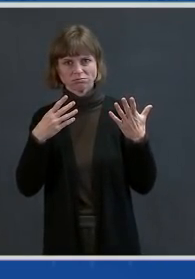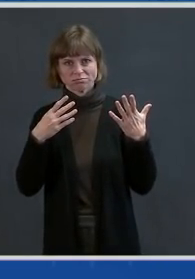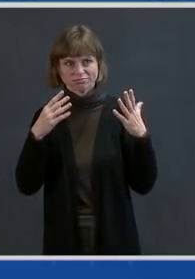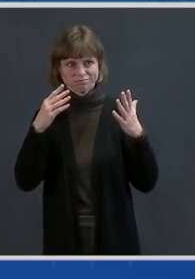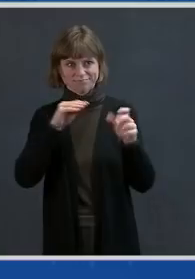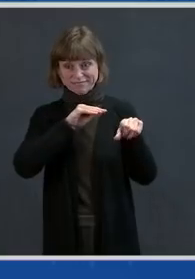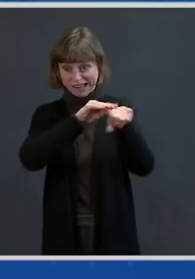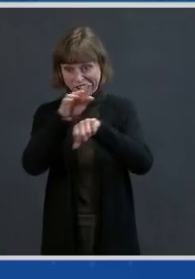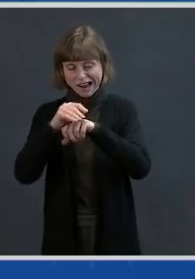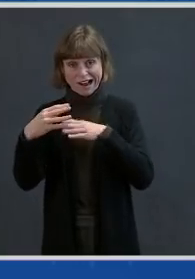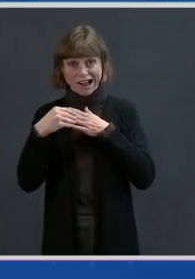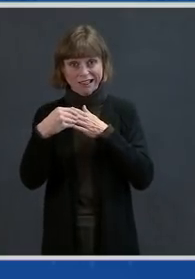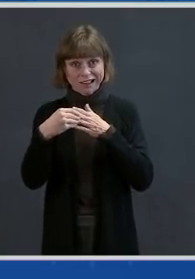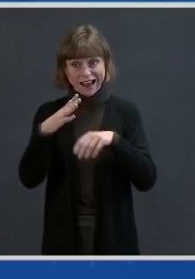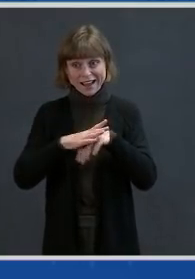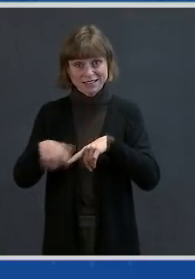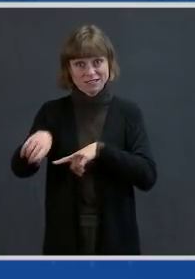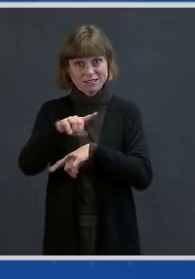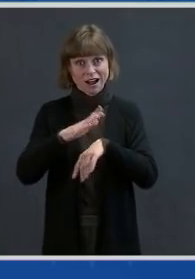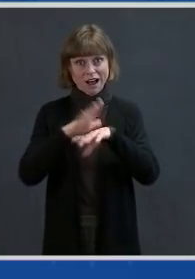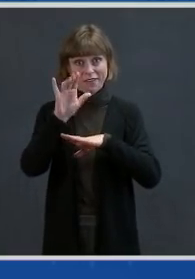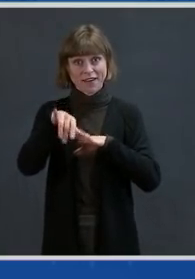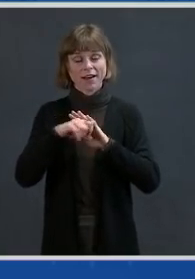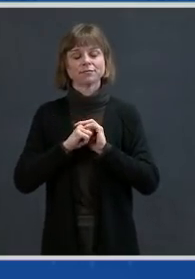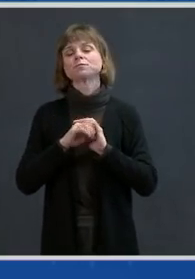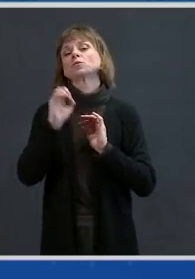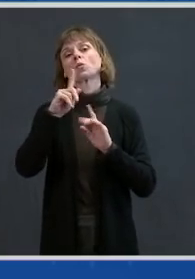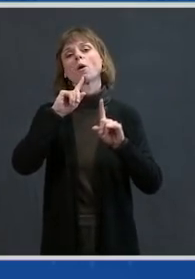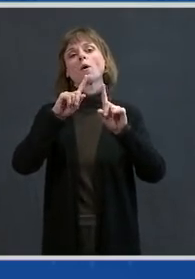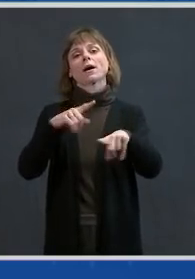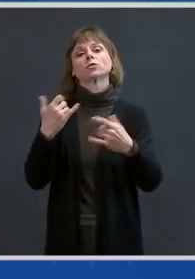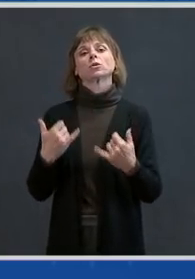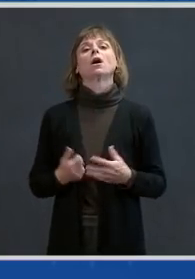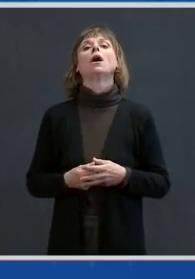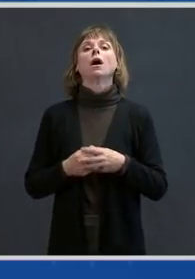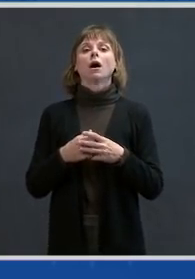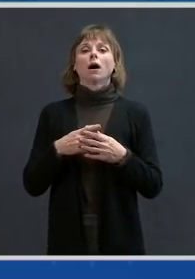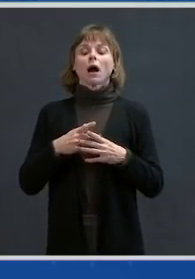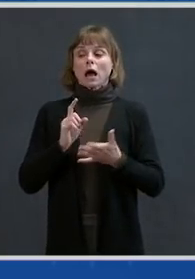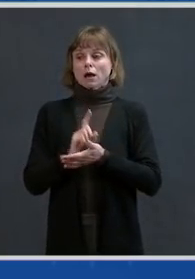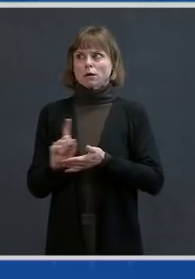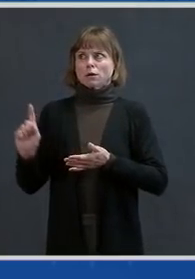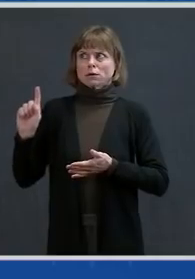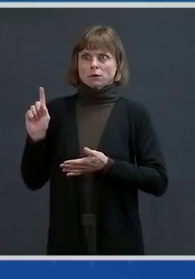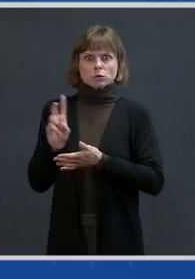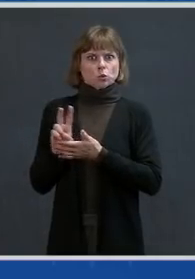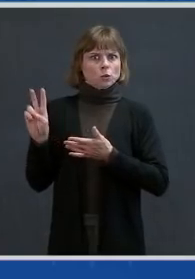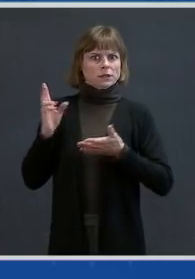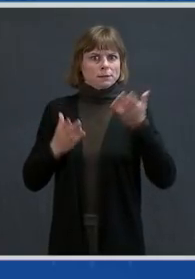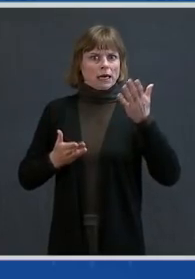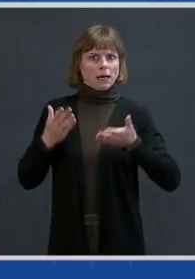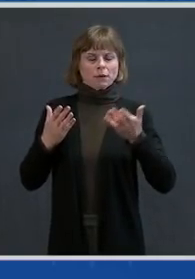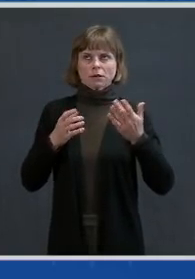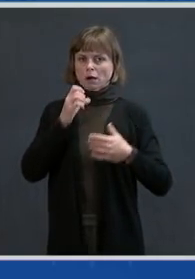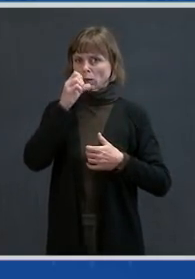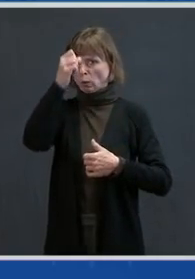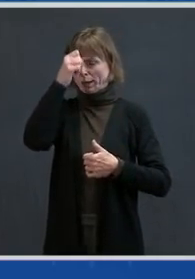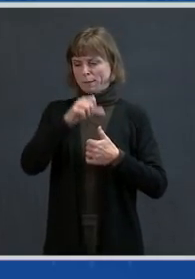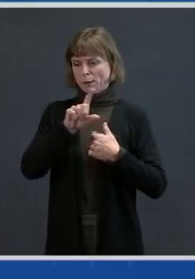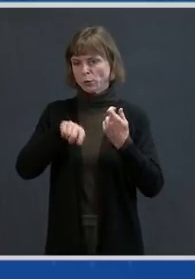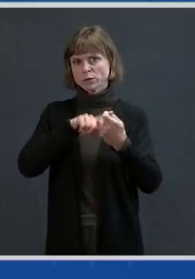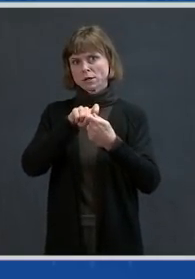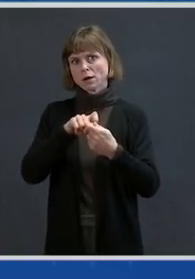perhaps we can follow up with you with even more details. A week or so, or maybe two weeks ago, I can't recall, we